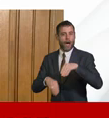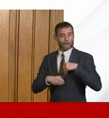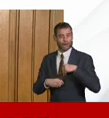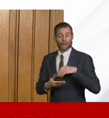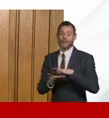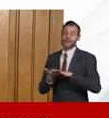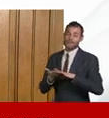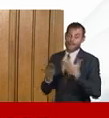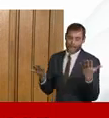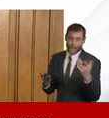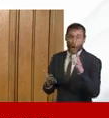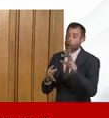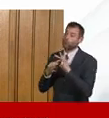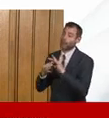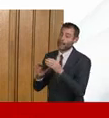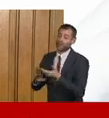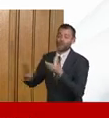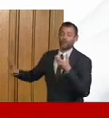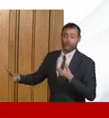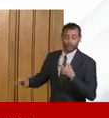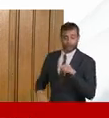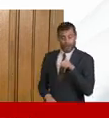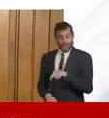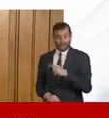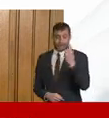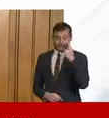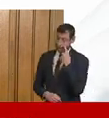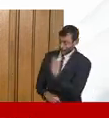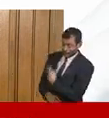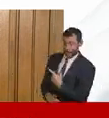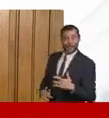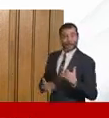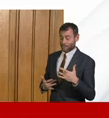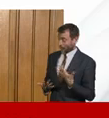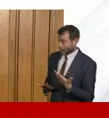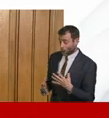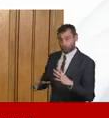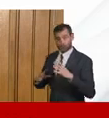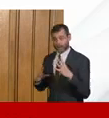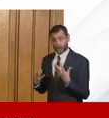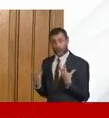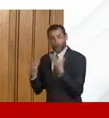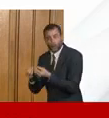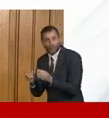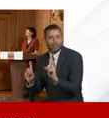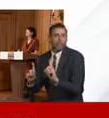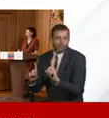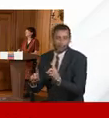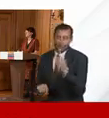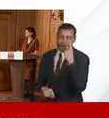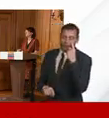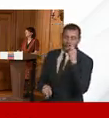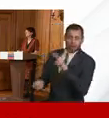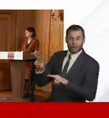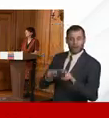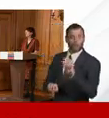um stay with the household either together or apart but keep it that way while we go forward because otherwise we